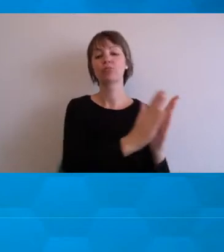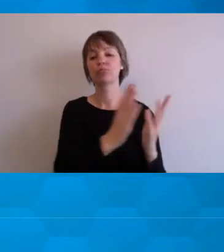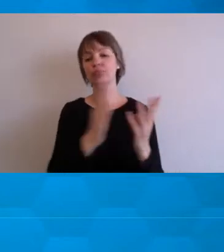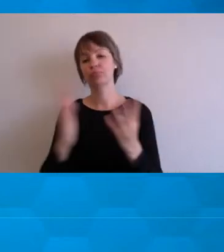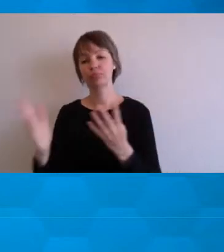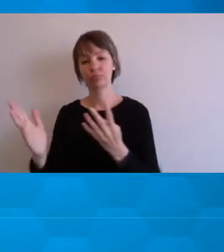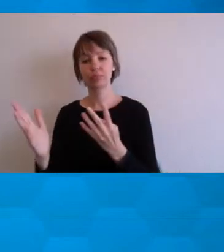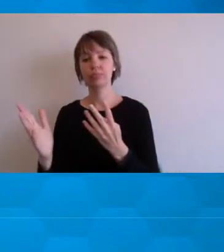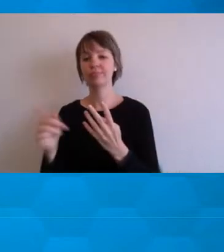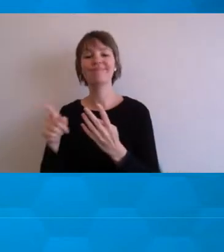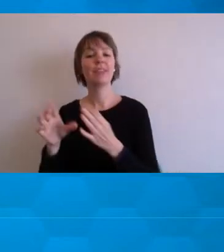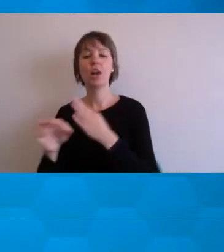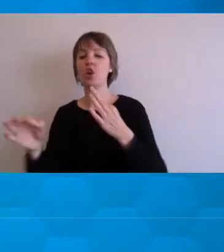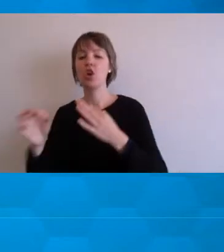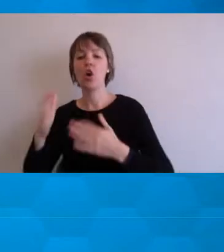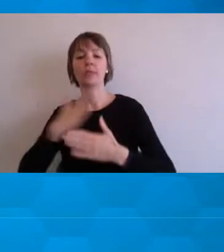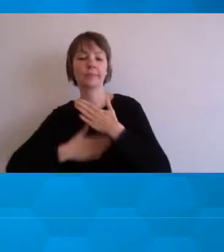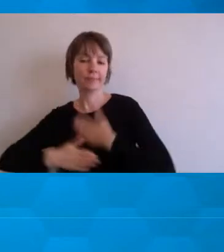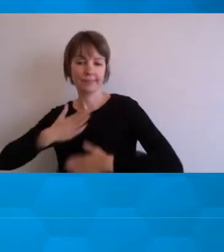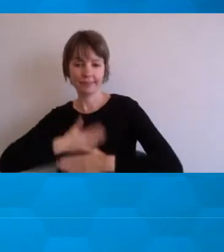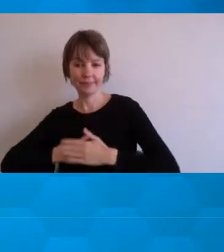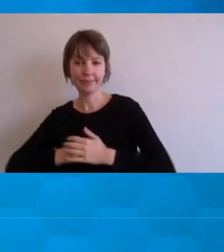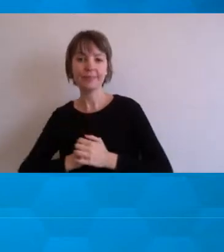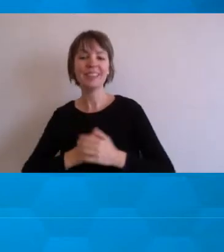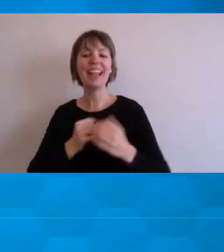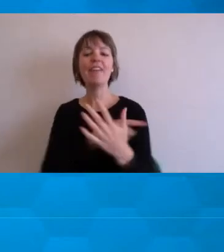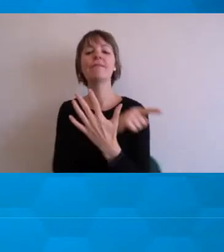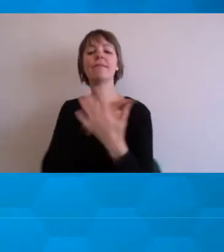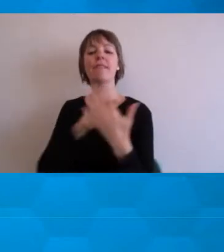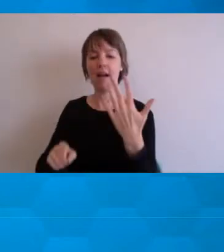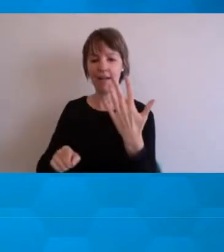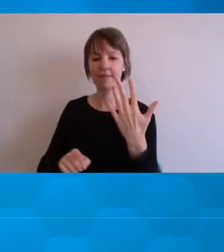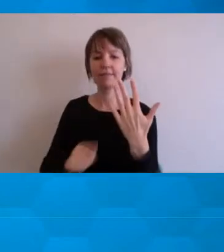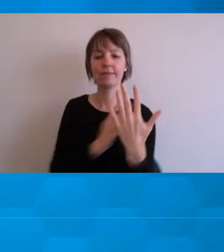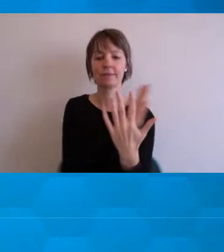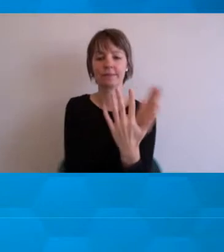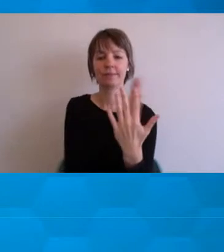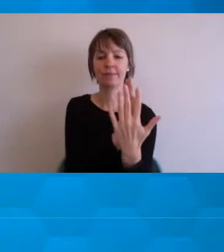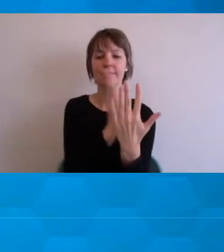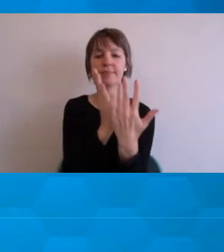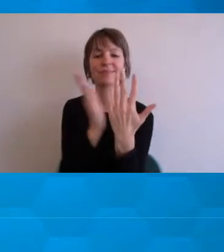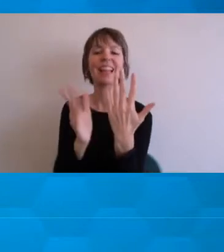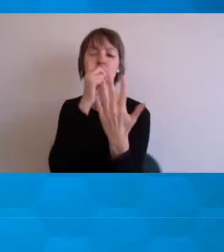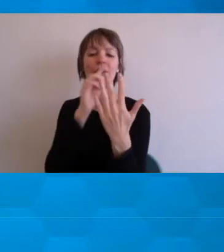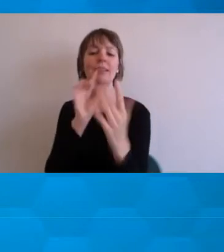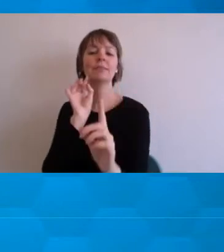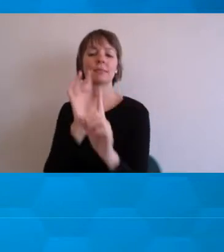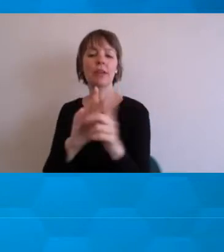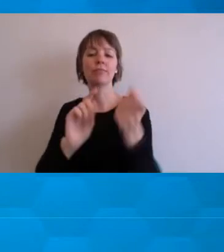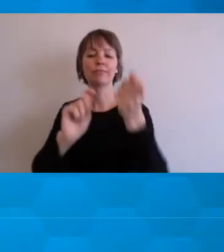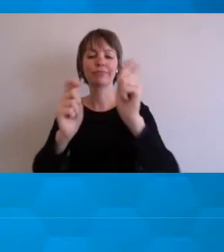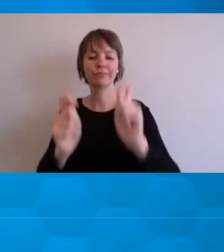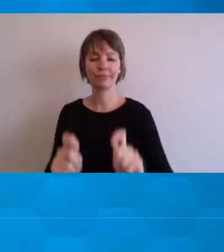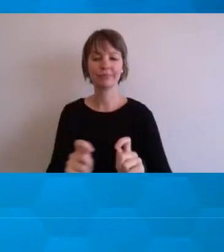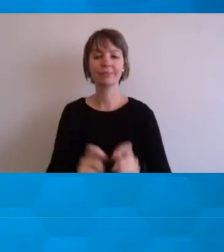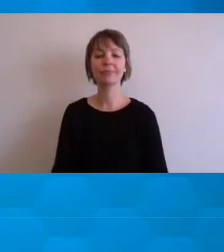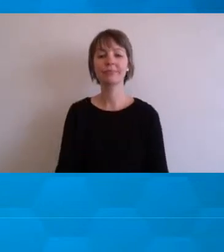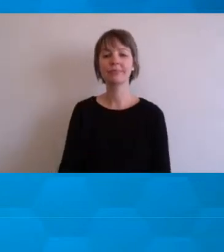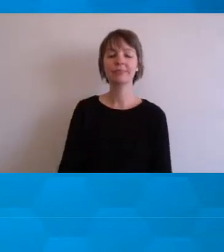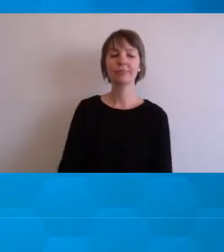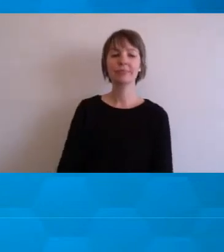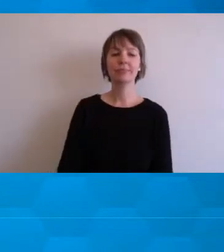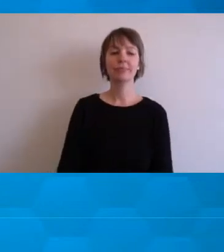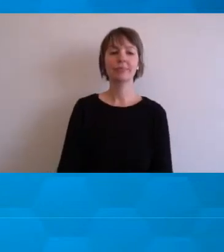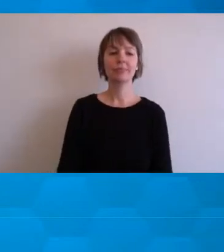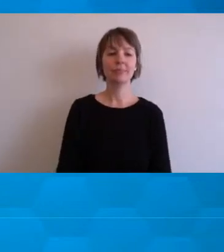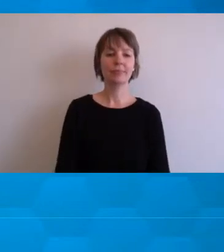I'm not managing. So there are these five levels. They could be shaped or modified in any way. If anyone was